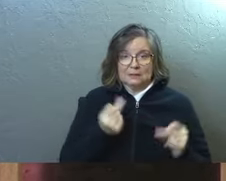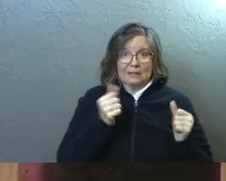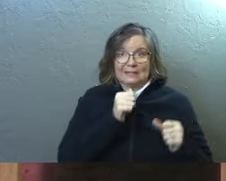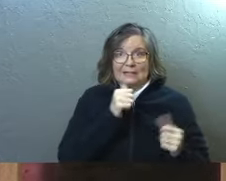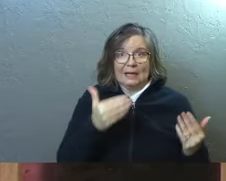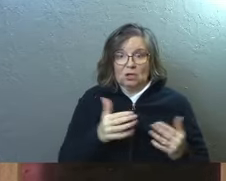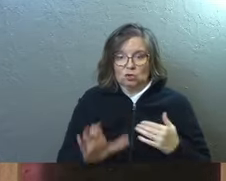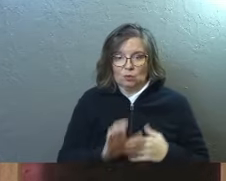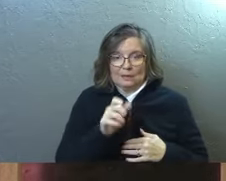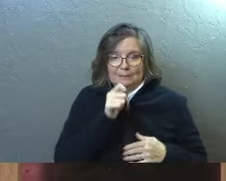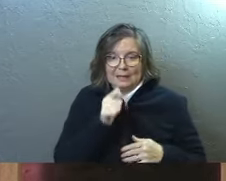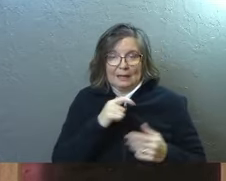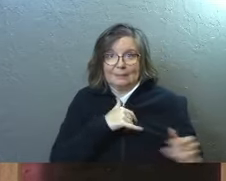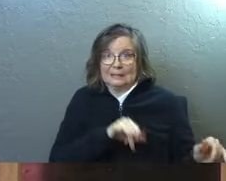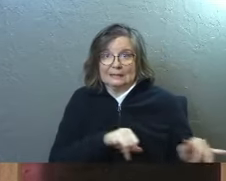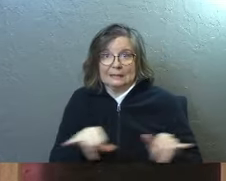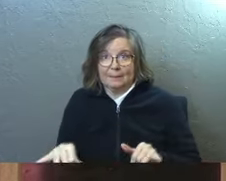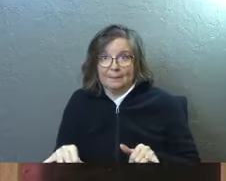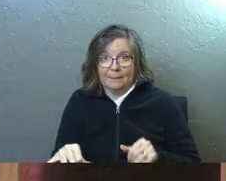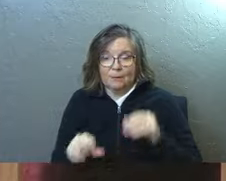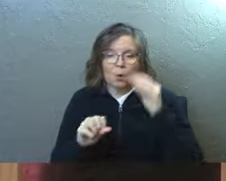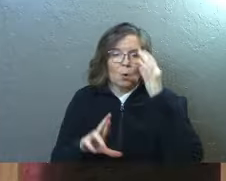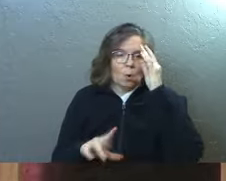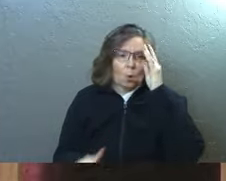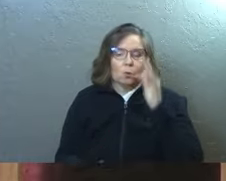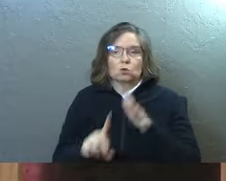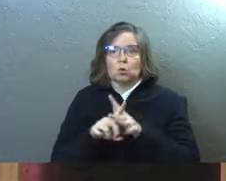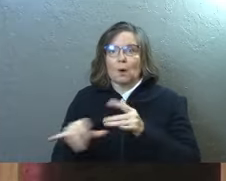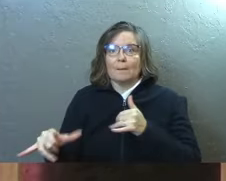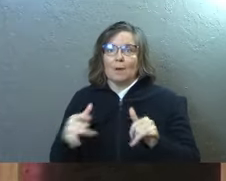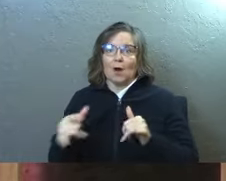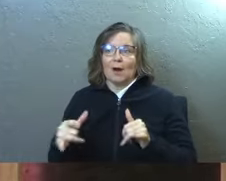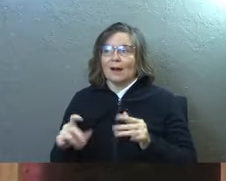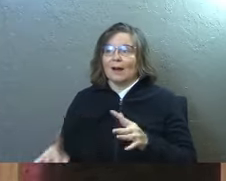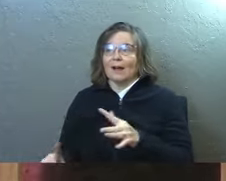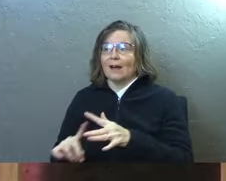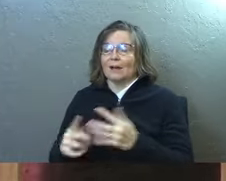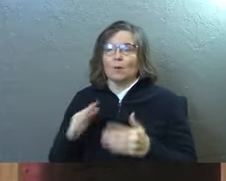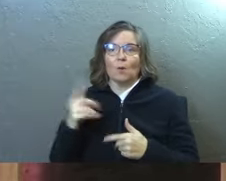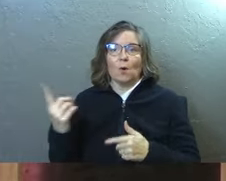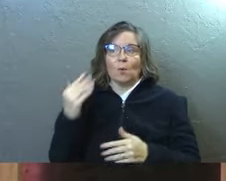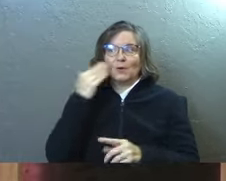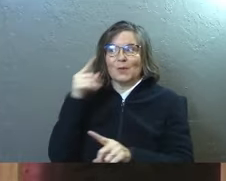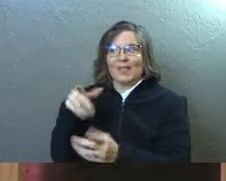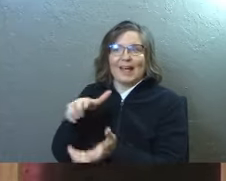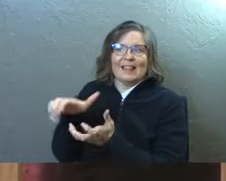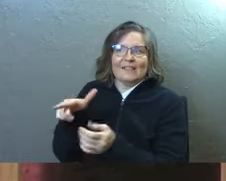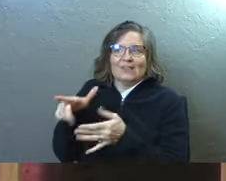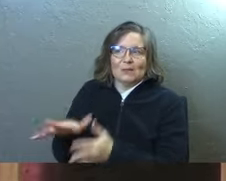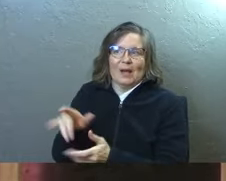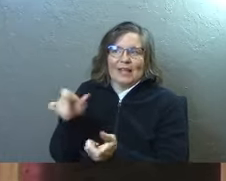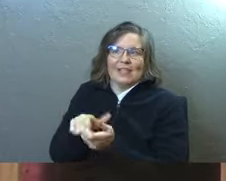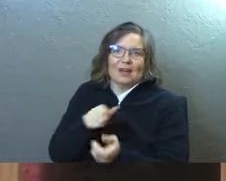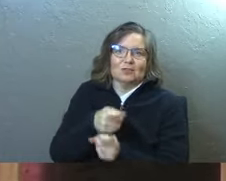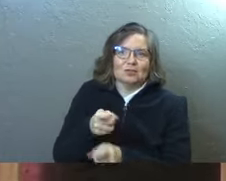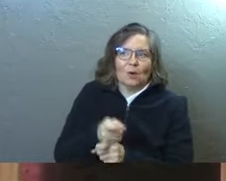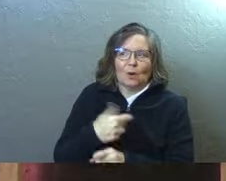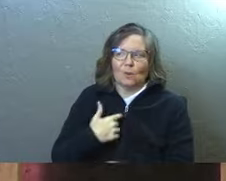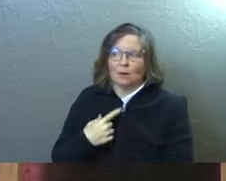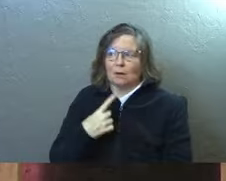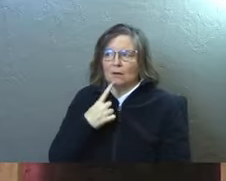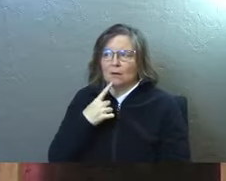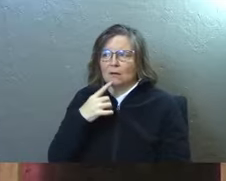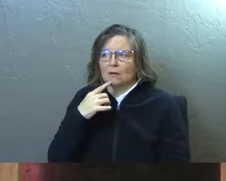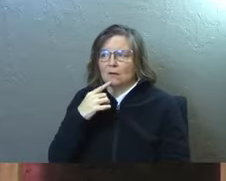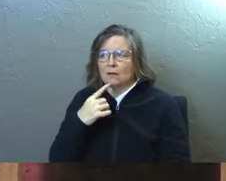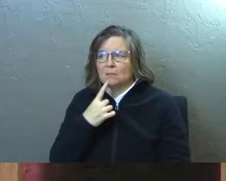sudden isn't here and Christmas isn't going to be the same. We're going to show up to this party and, and we all always knew they laughed this way at that joke and we're going to miss